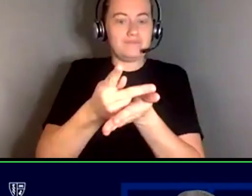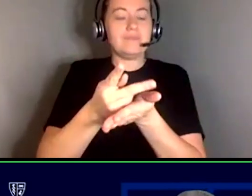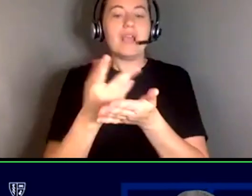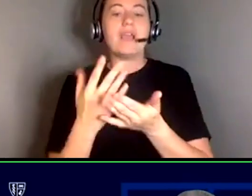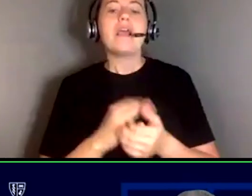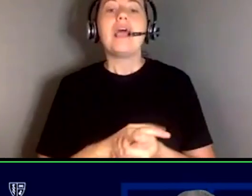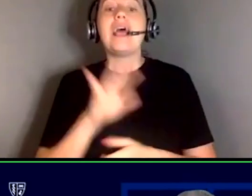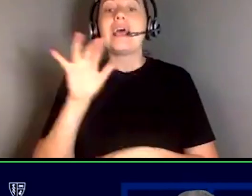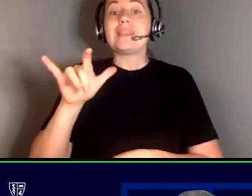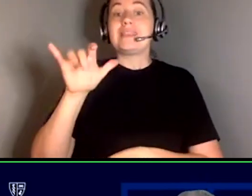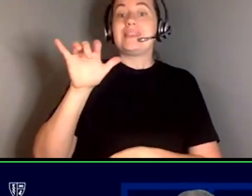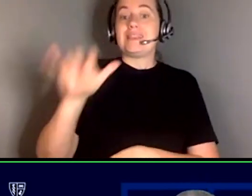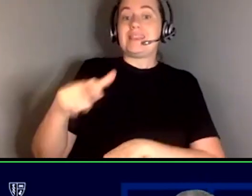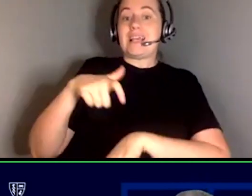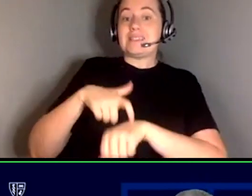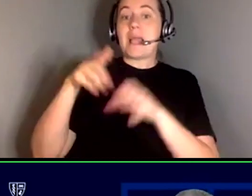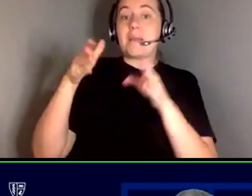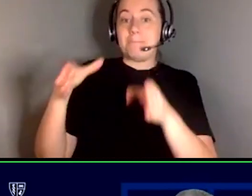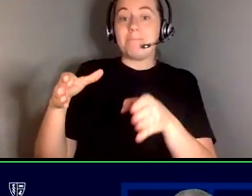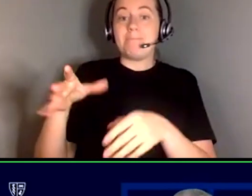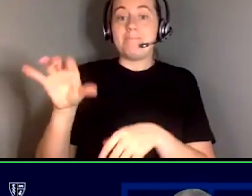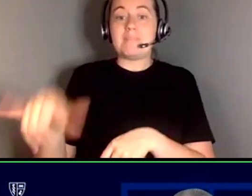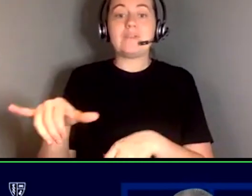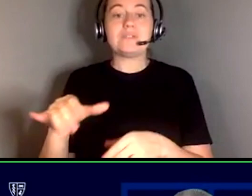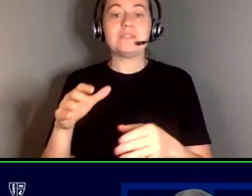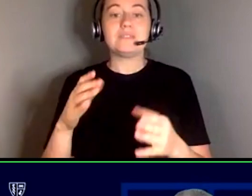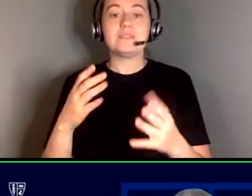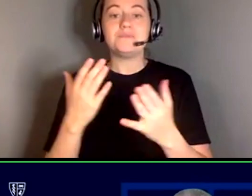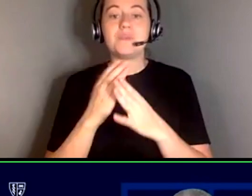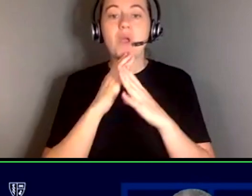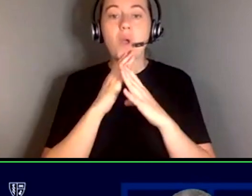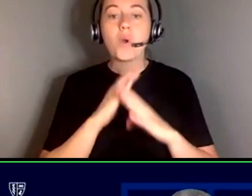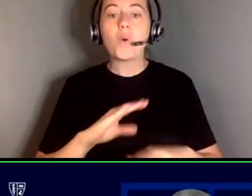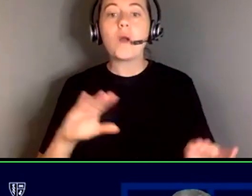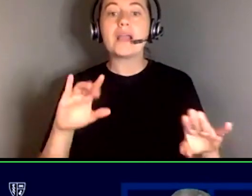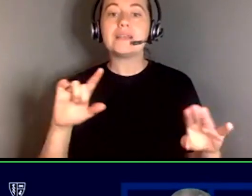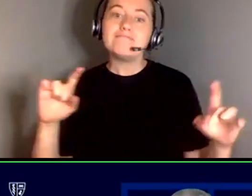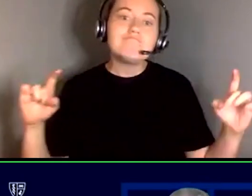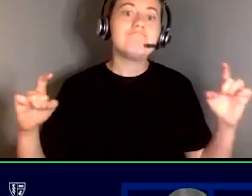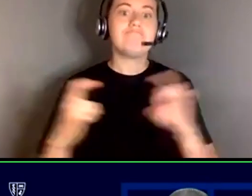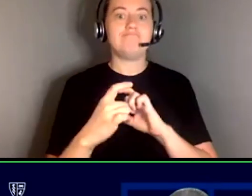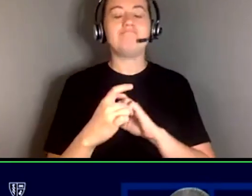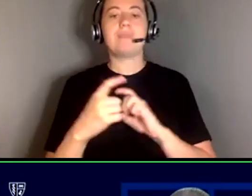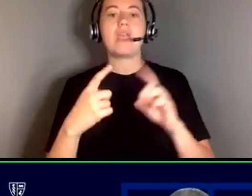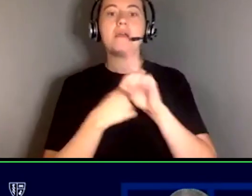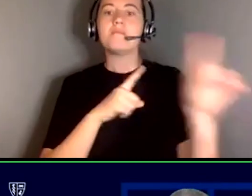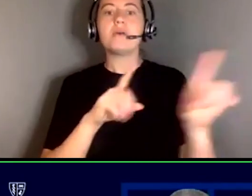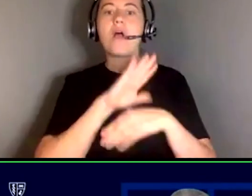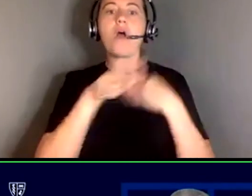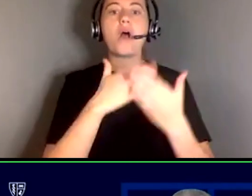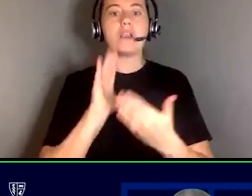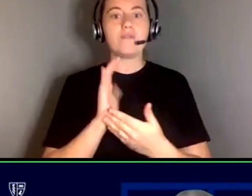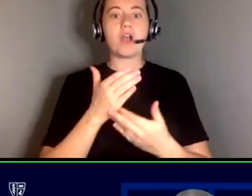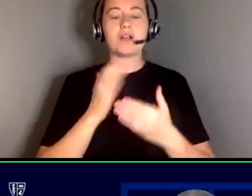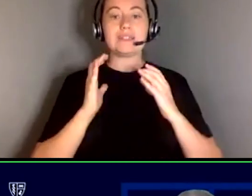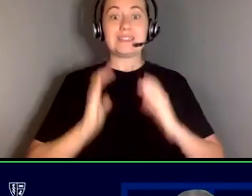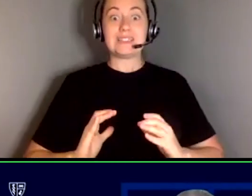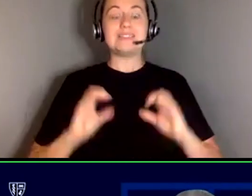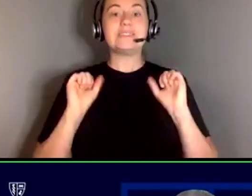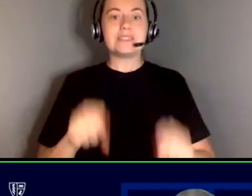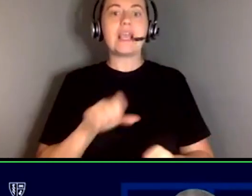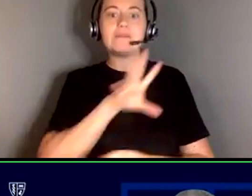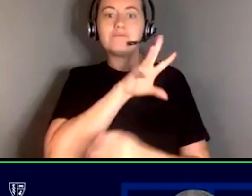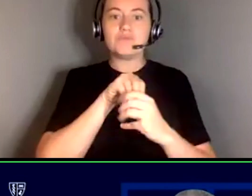the time, it was termed a quiet revolution and a celebration of the uniquely American notion that all of our citizens can contribute to